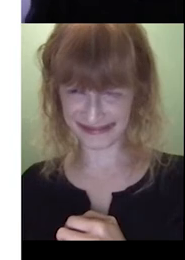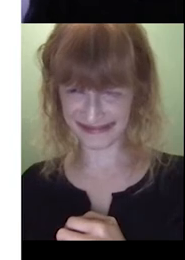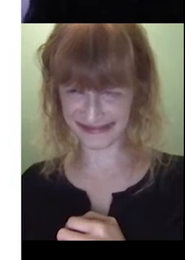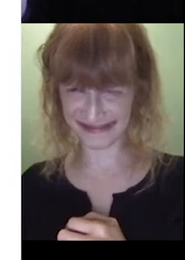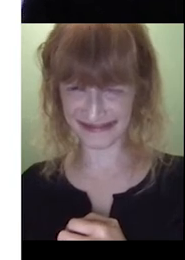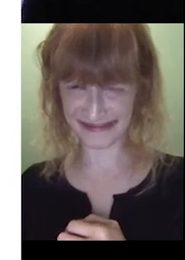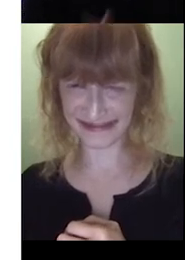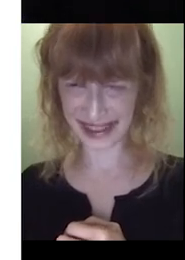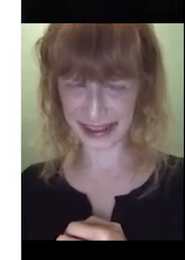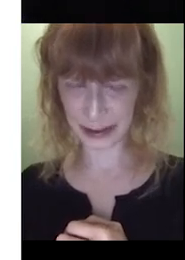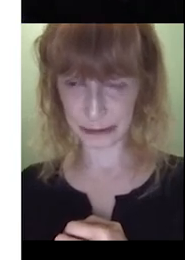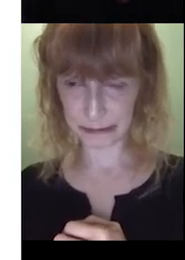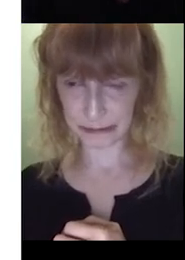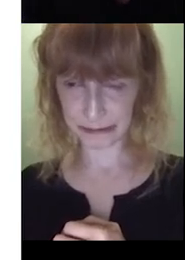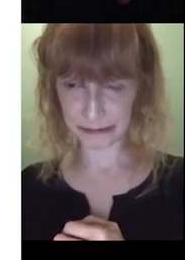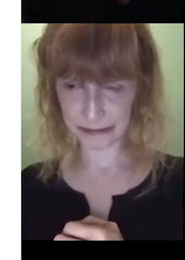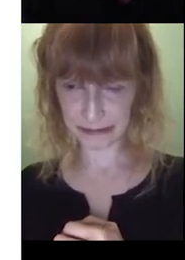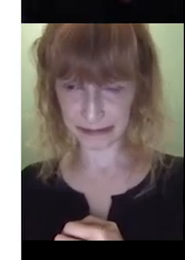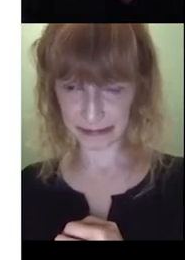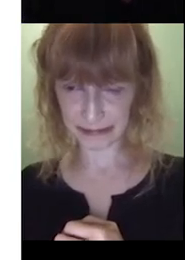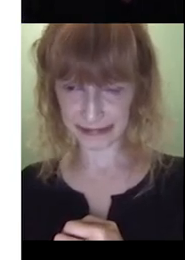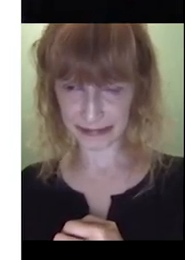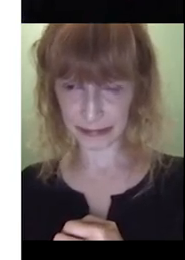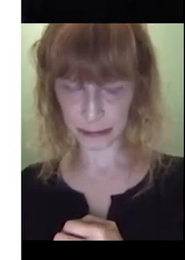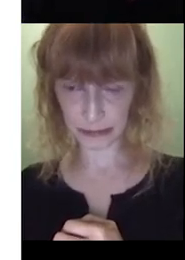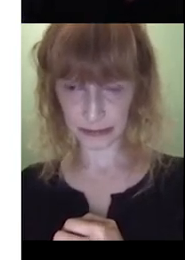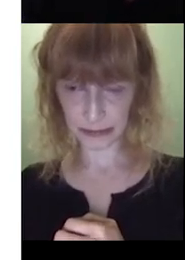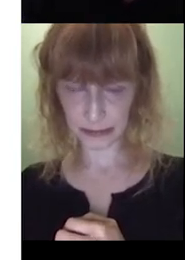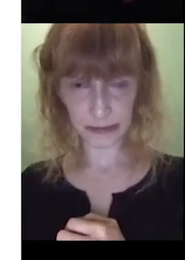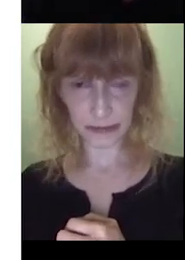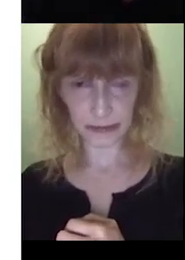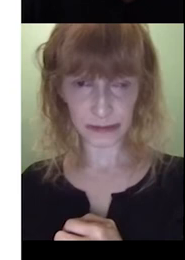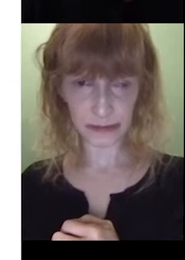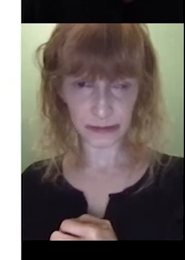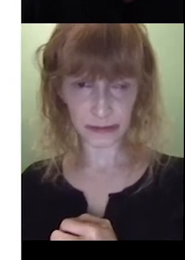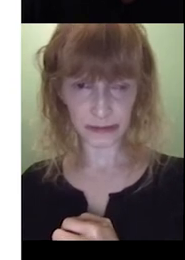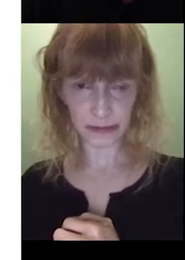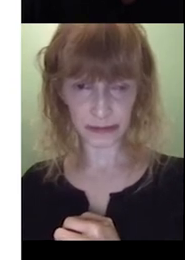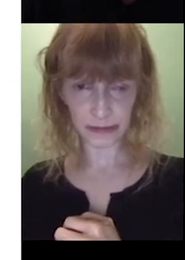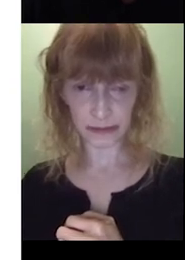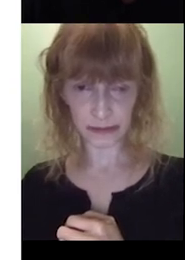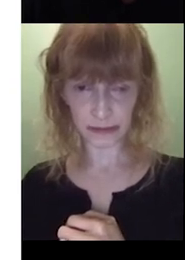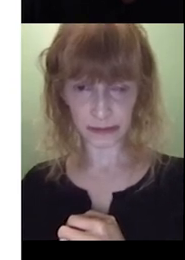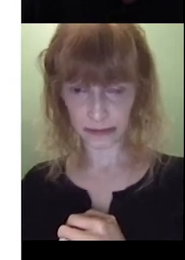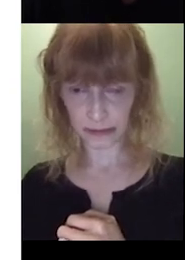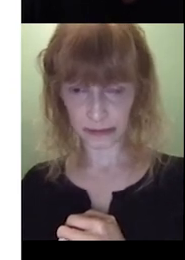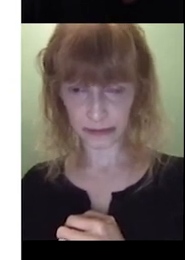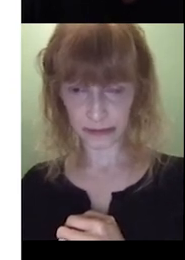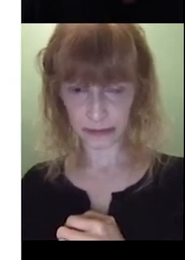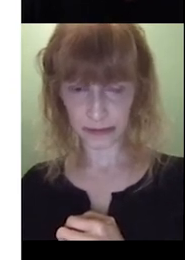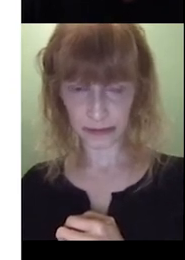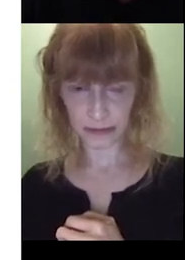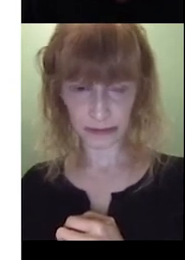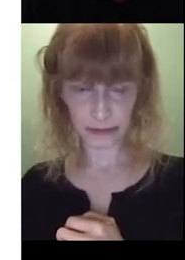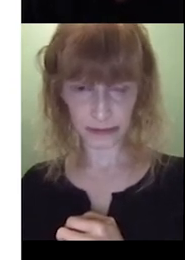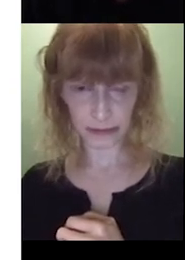okay. That's fine. I'll just kick in while I've got the floor. The other thing I might say in that front cover is, oh, it looks like